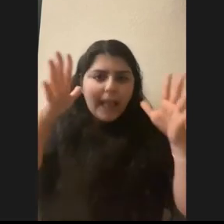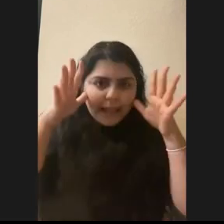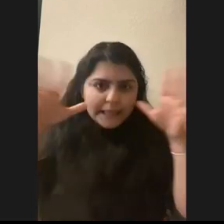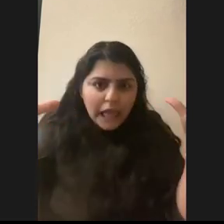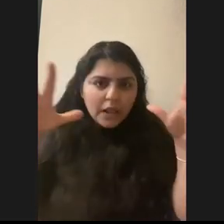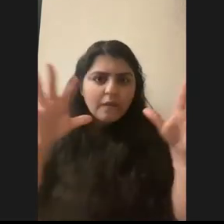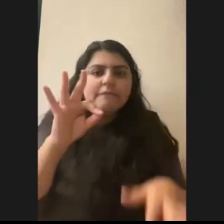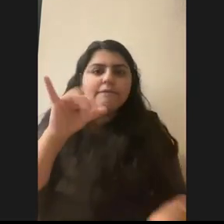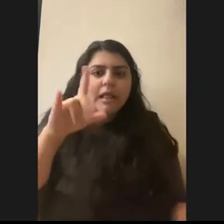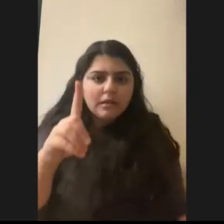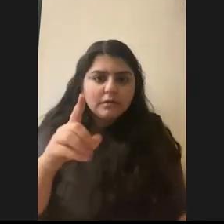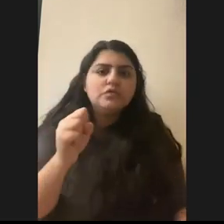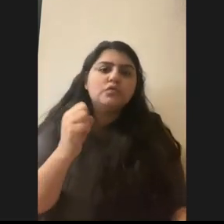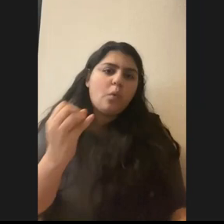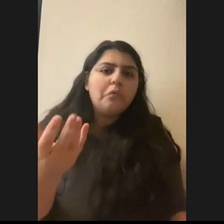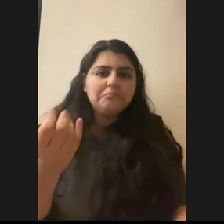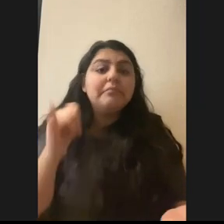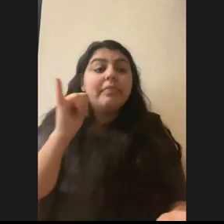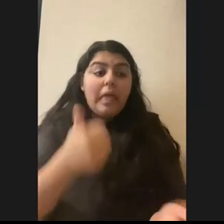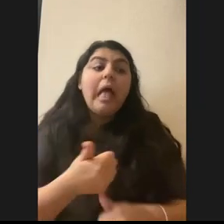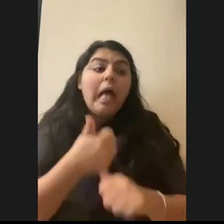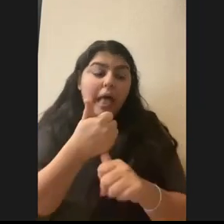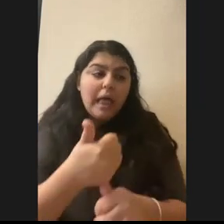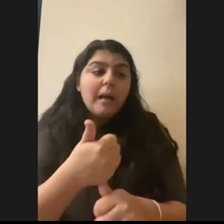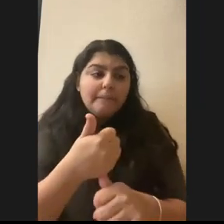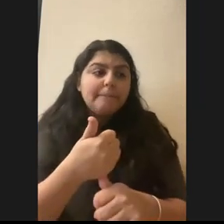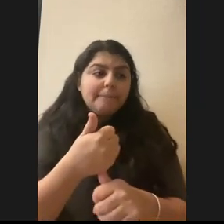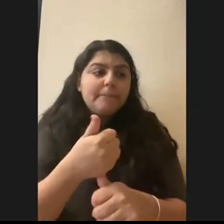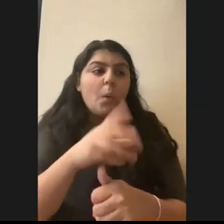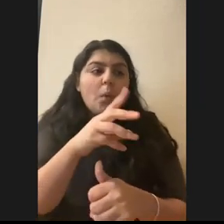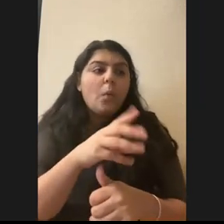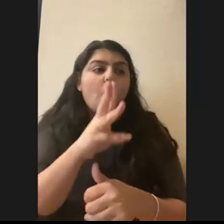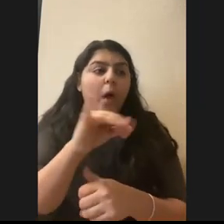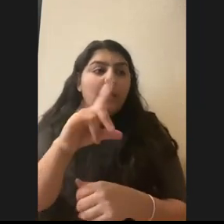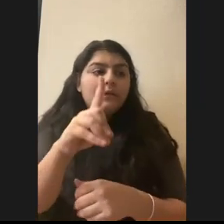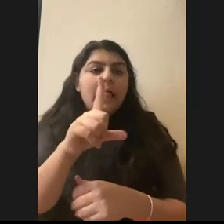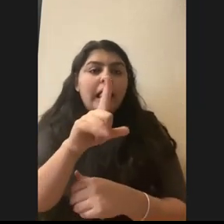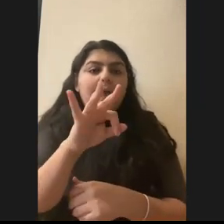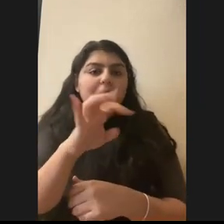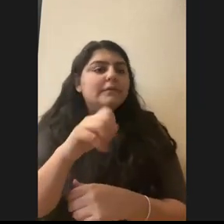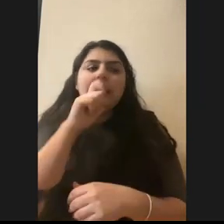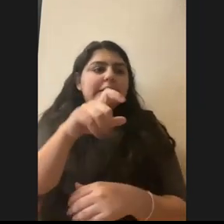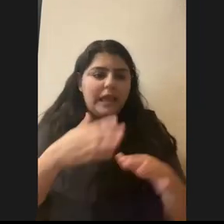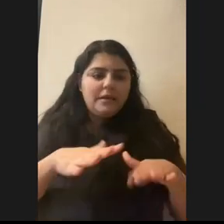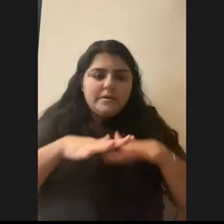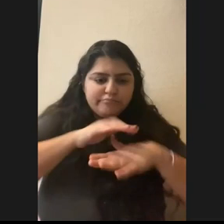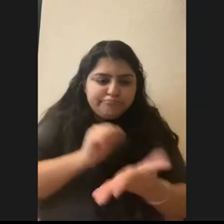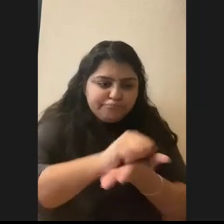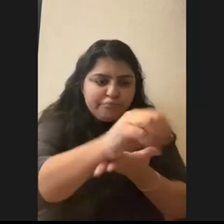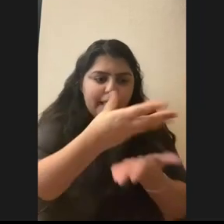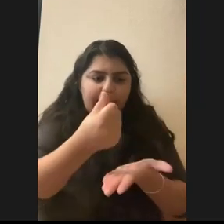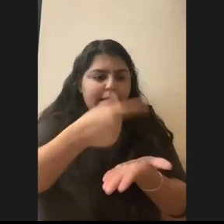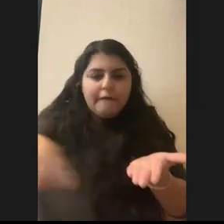So that would, um, help wildlife because we didn't have to clear the land for cattle. Um, but then again,